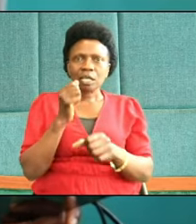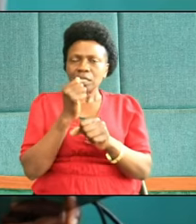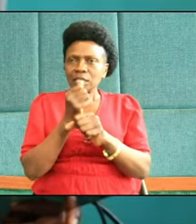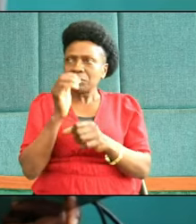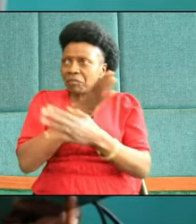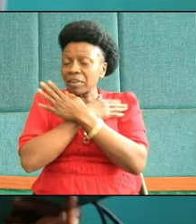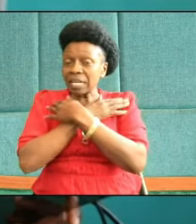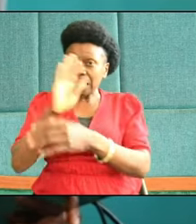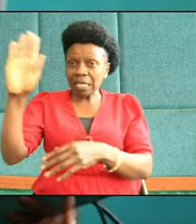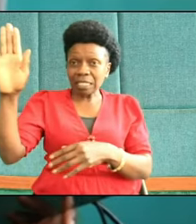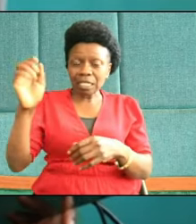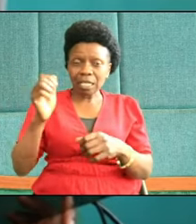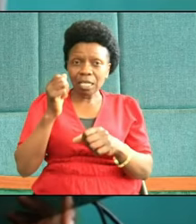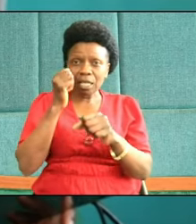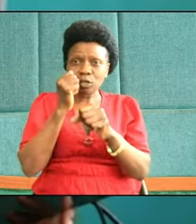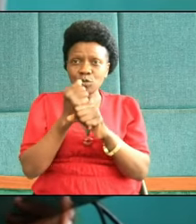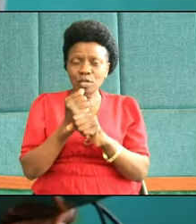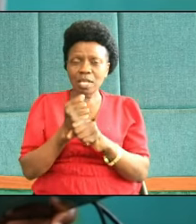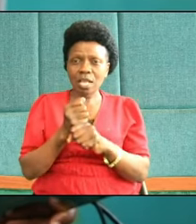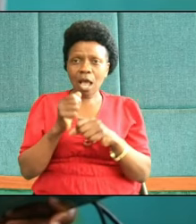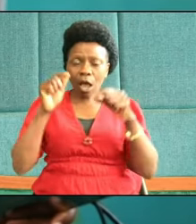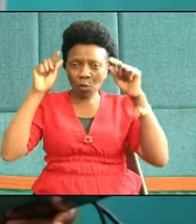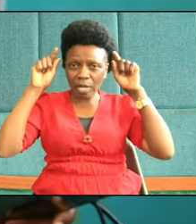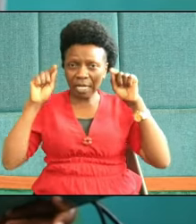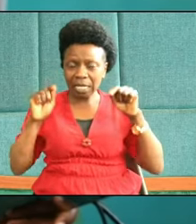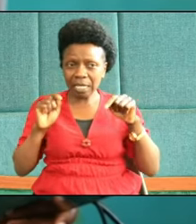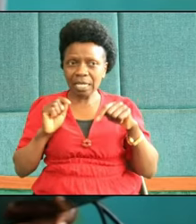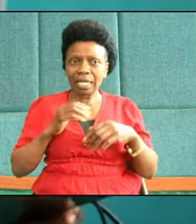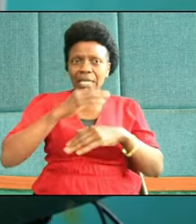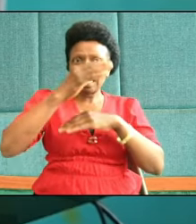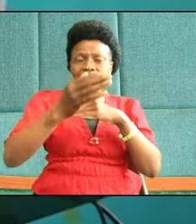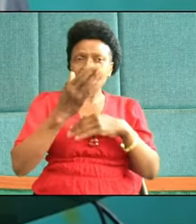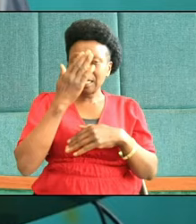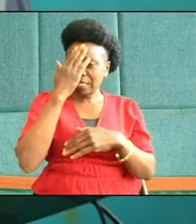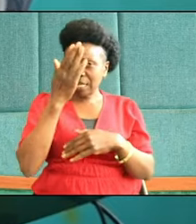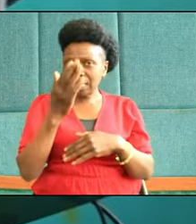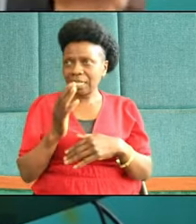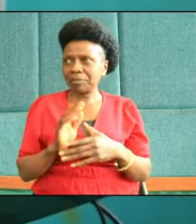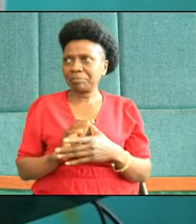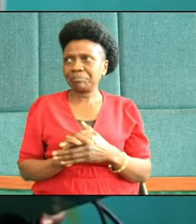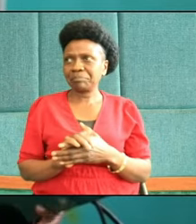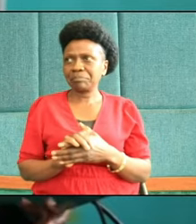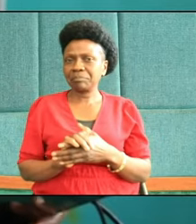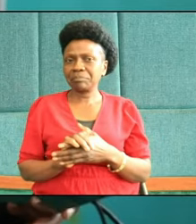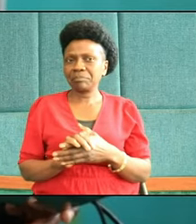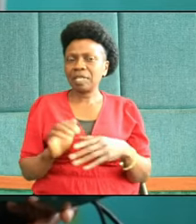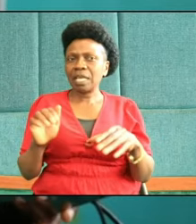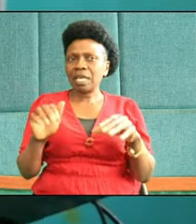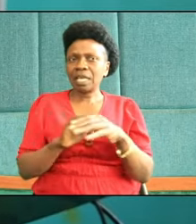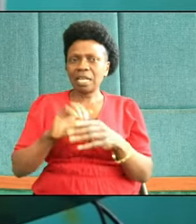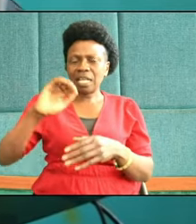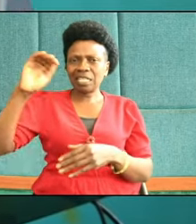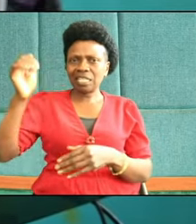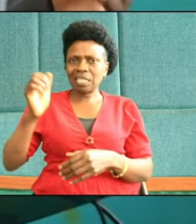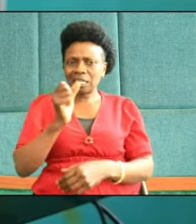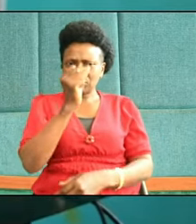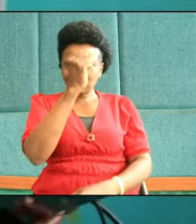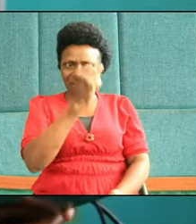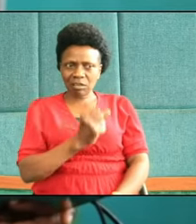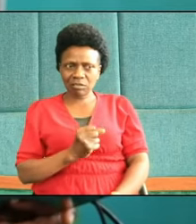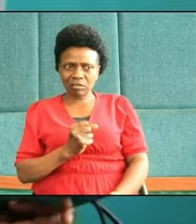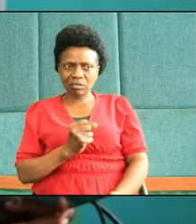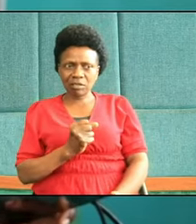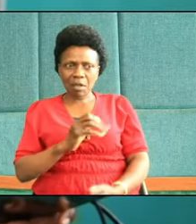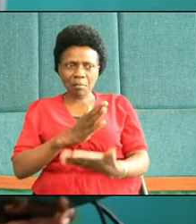And I'm pastoring in a city called Zomba, which is to the southern part, south and eastern